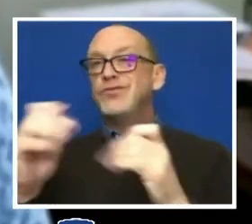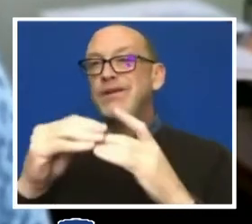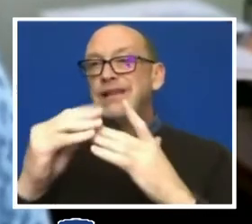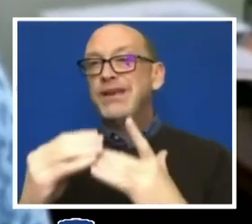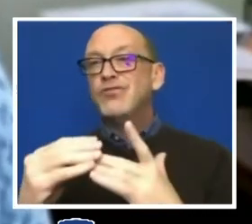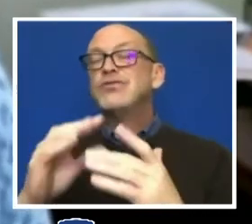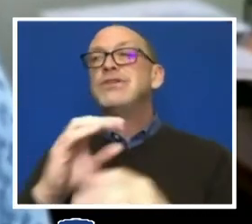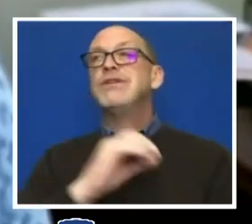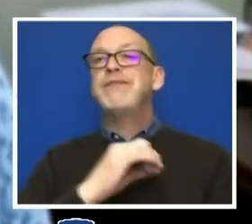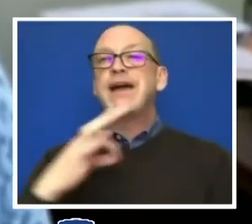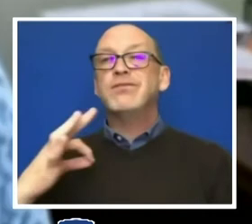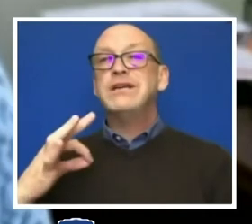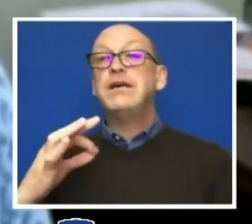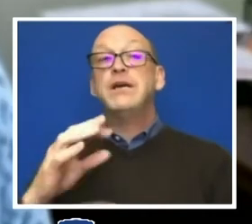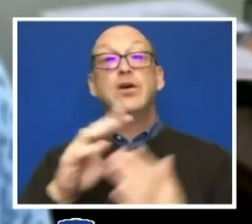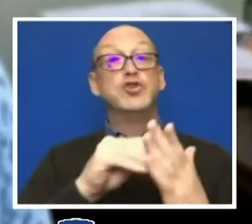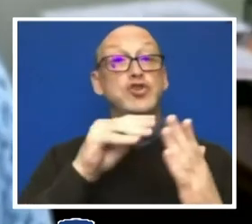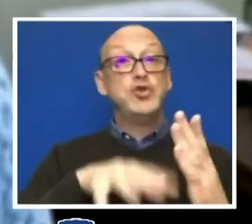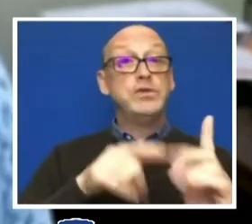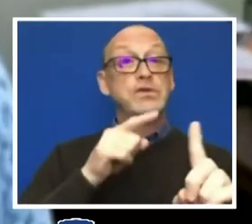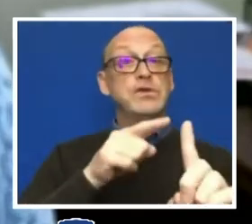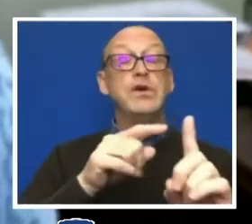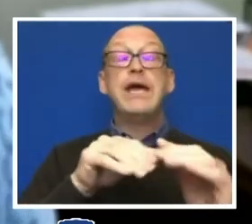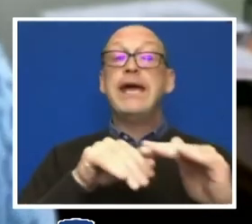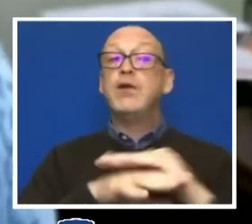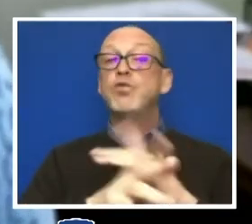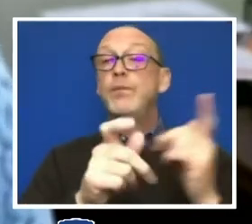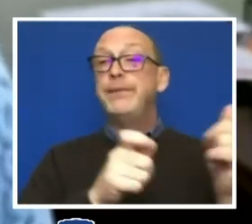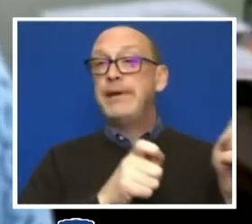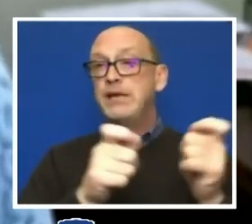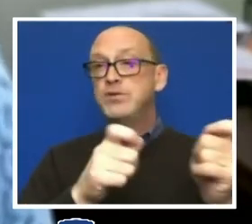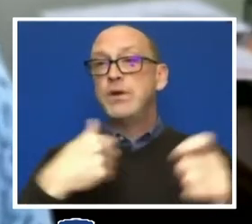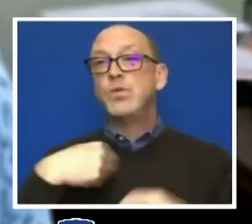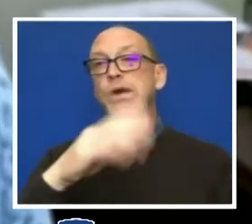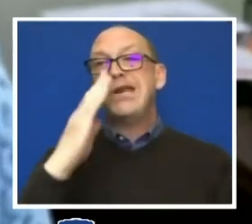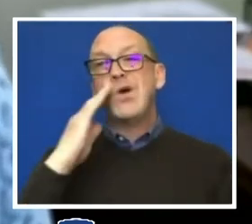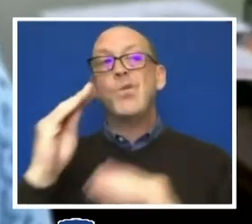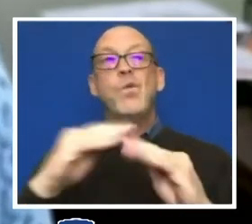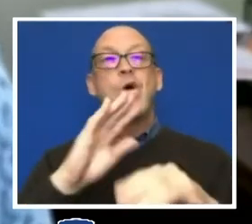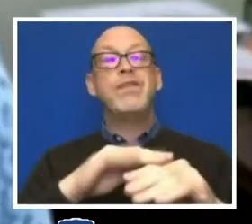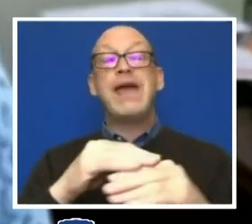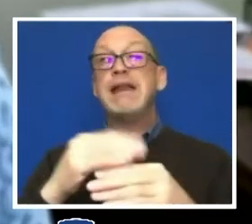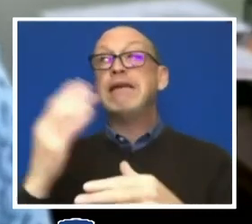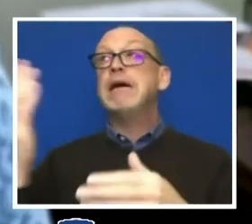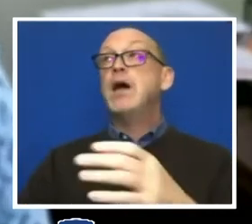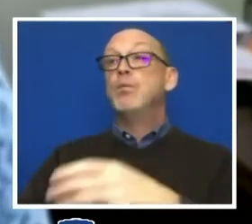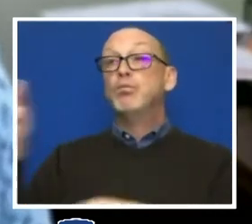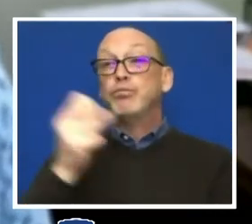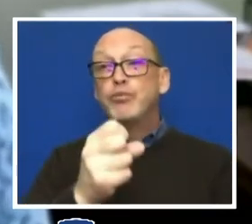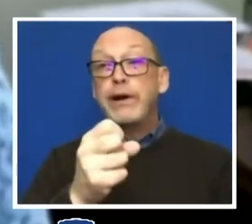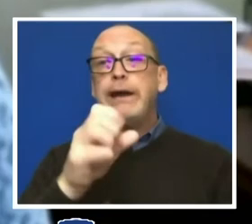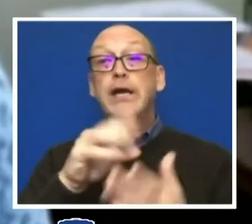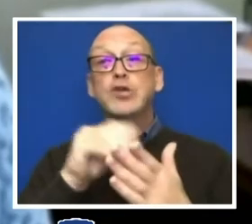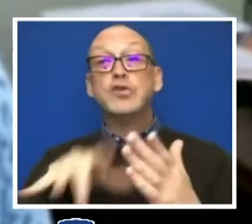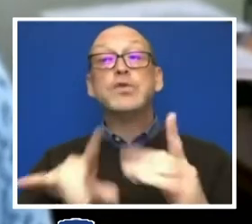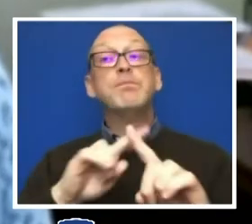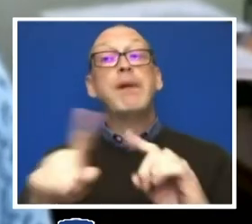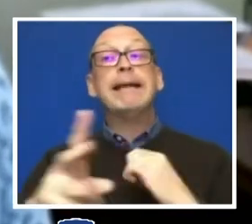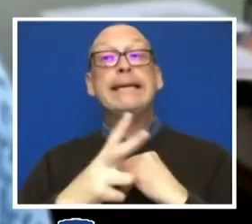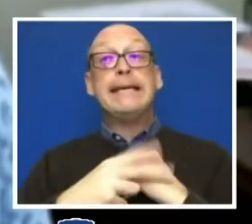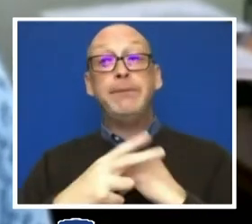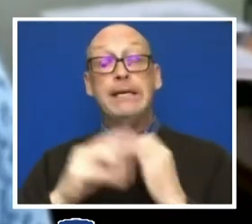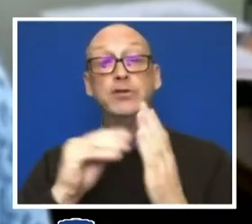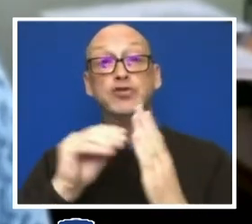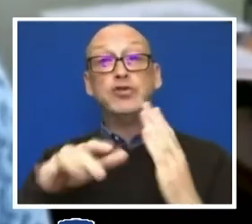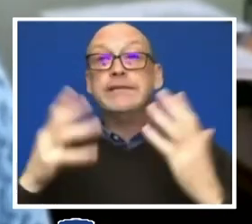example, with students, enrollment management, as we all know, is more than just bringing in, but also retaining students. So we